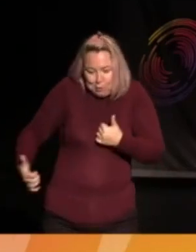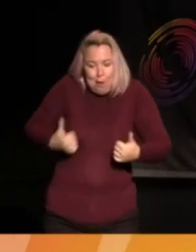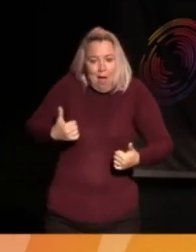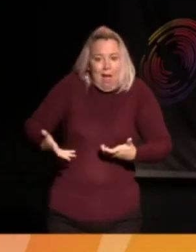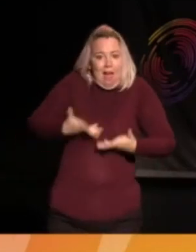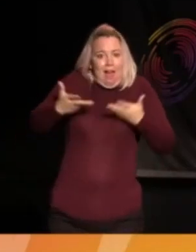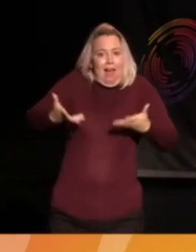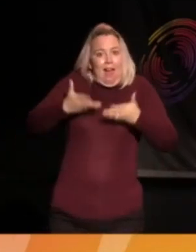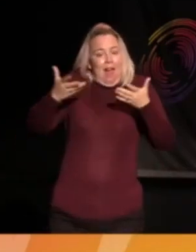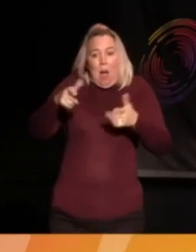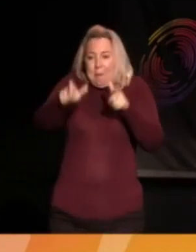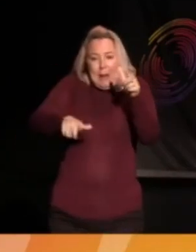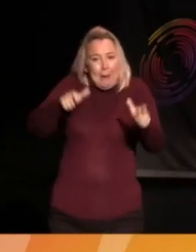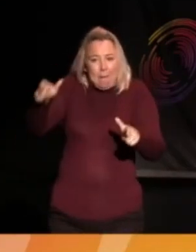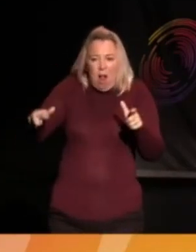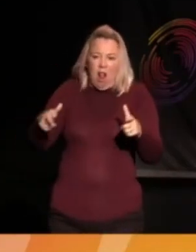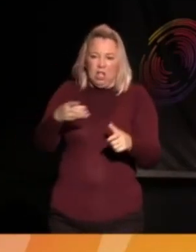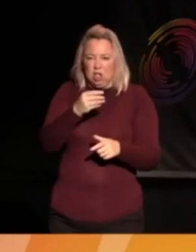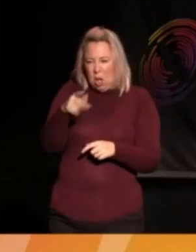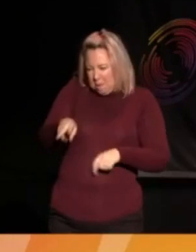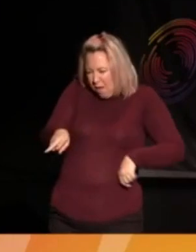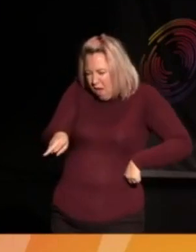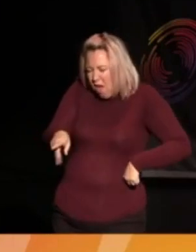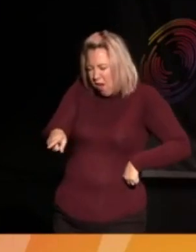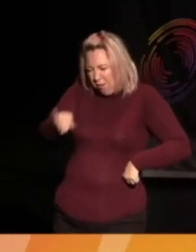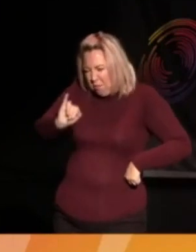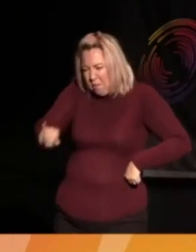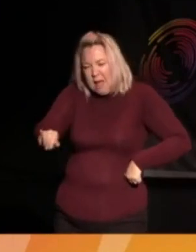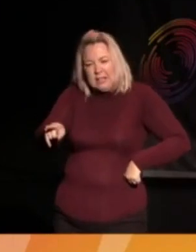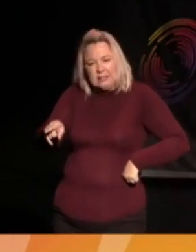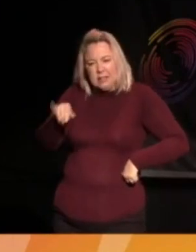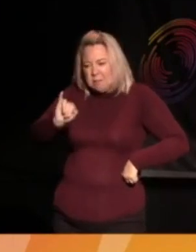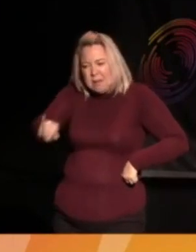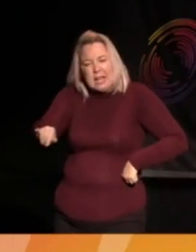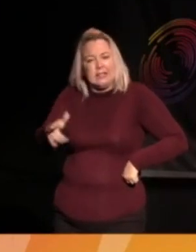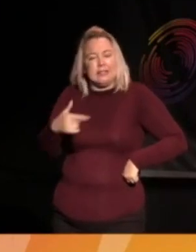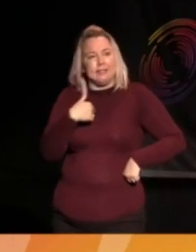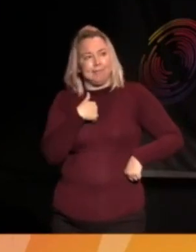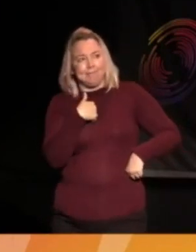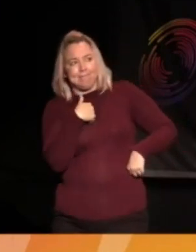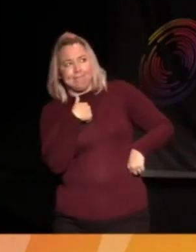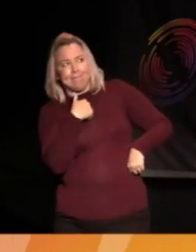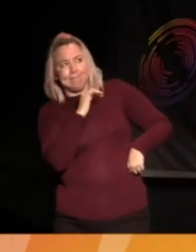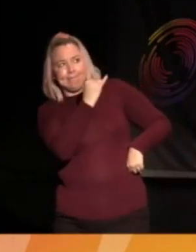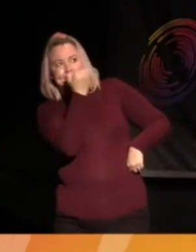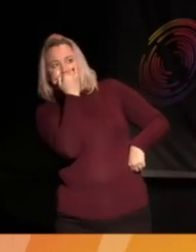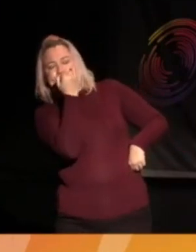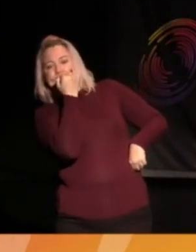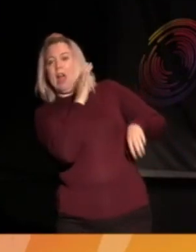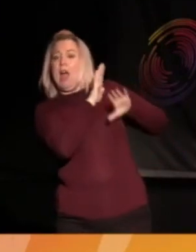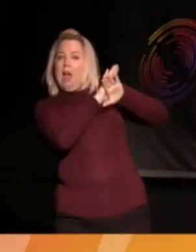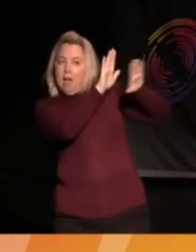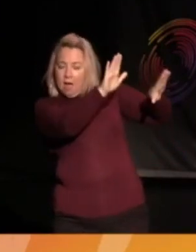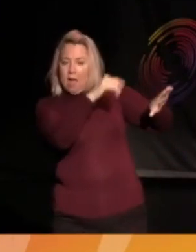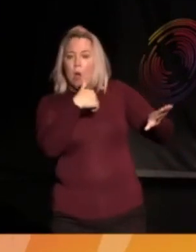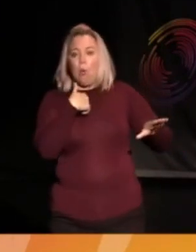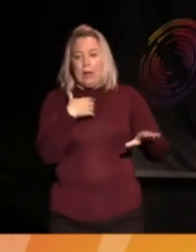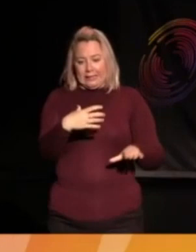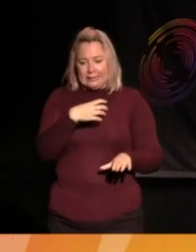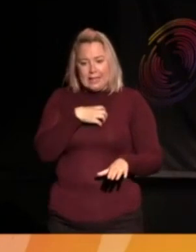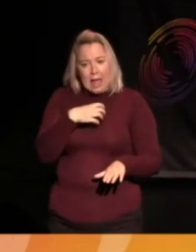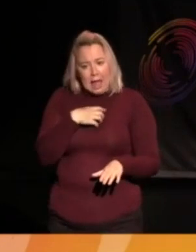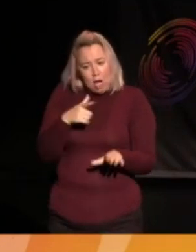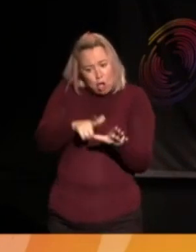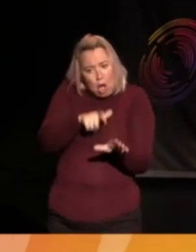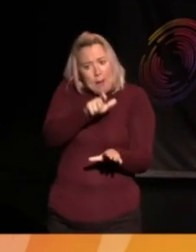people who obviously look down on it and say, oh, this is inconvenient. But then you have to sort of reassure yourself that this is all because we're scared. As